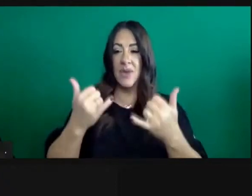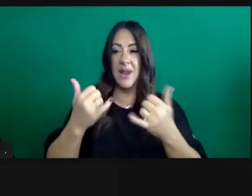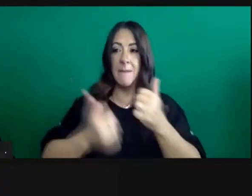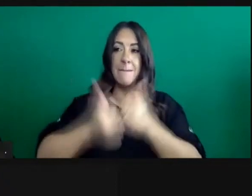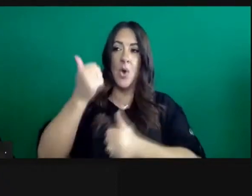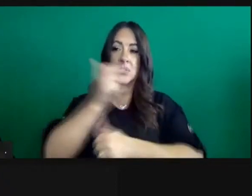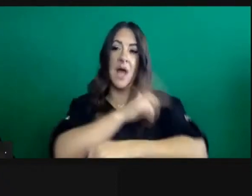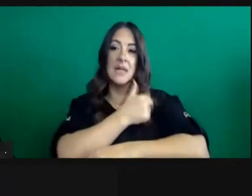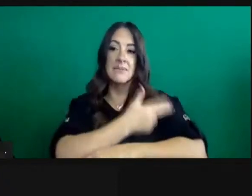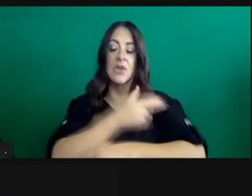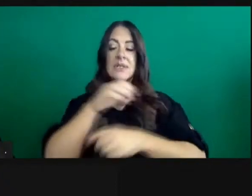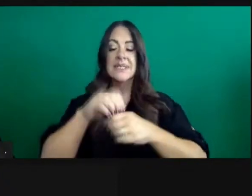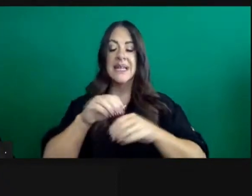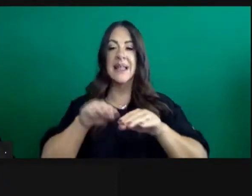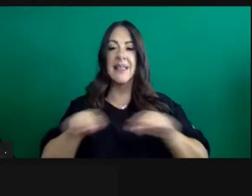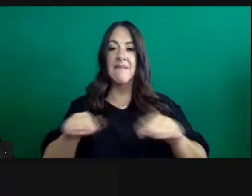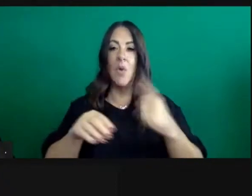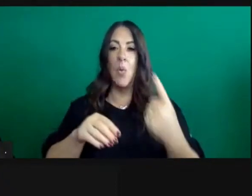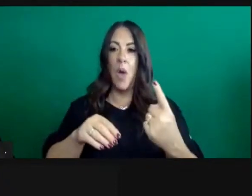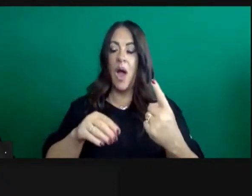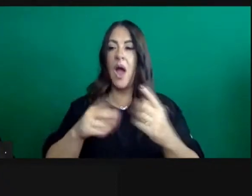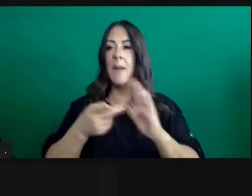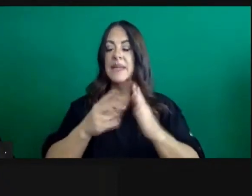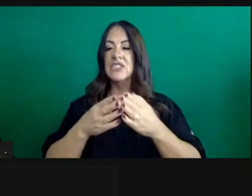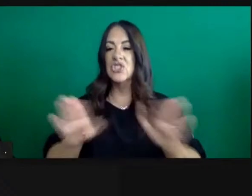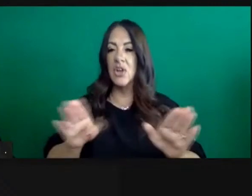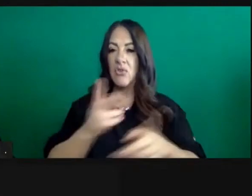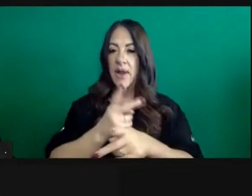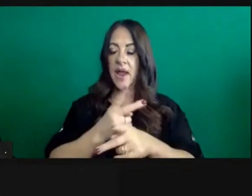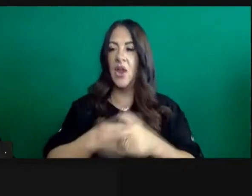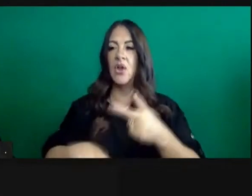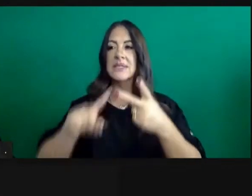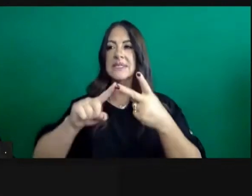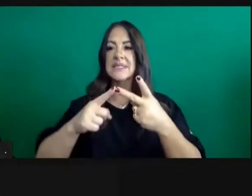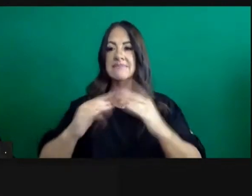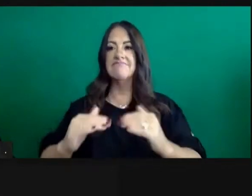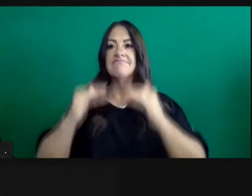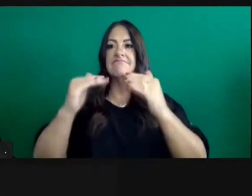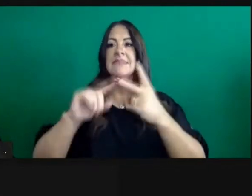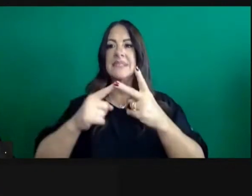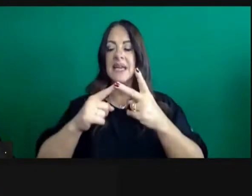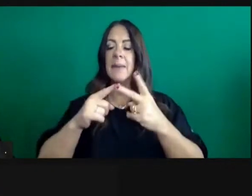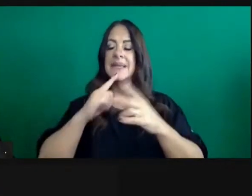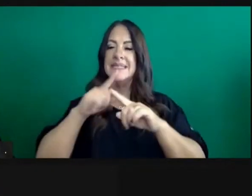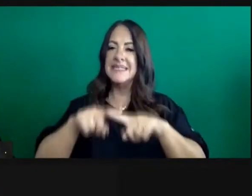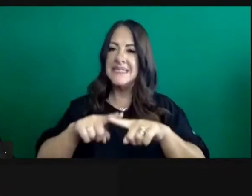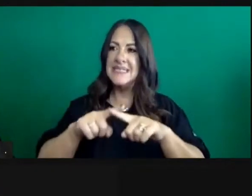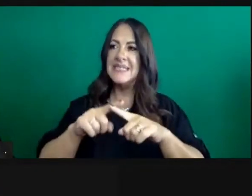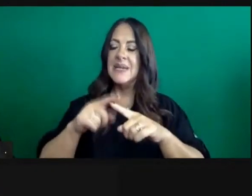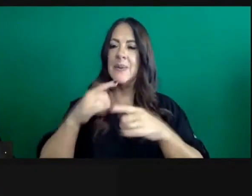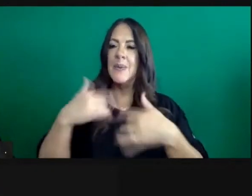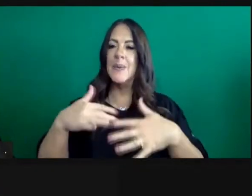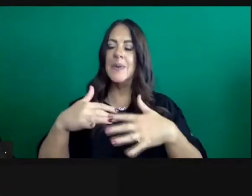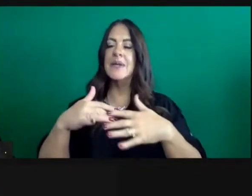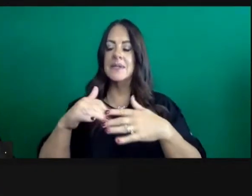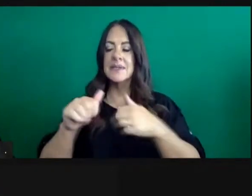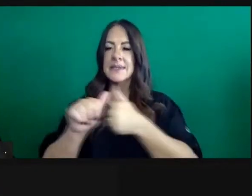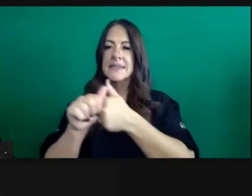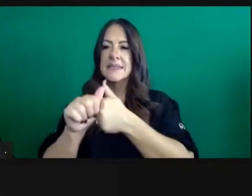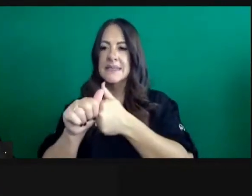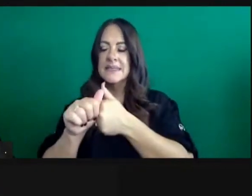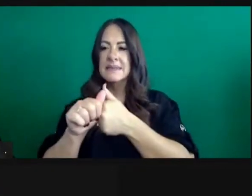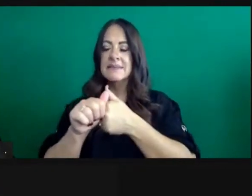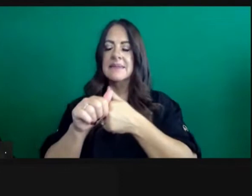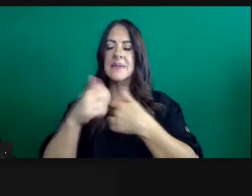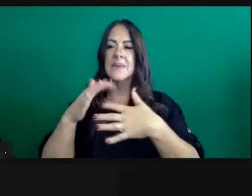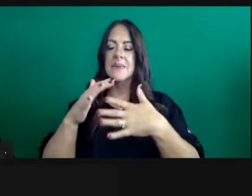are emergency room physicians and ICU clinicians and nurses looking at how they stretch